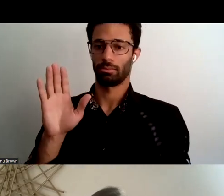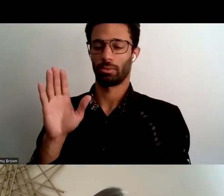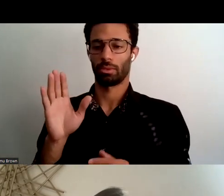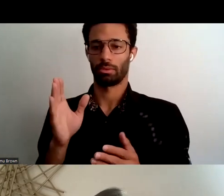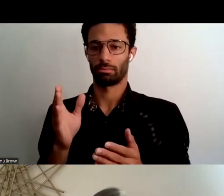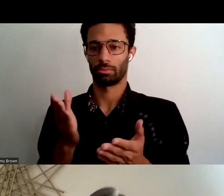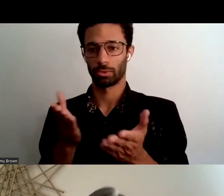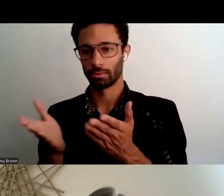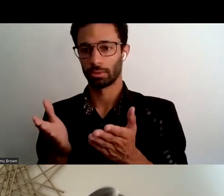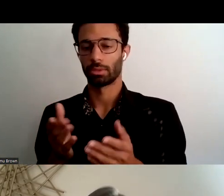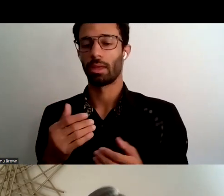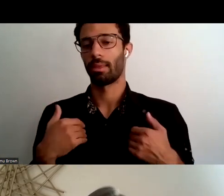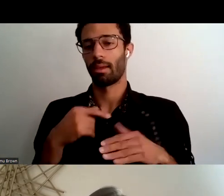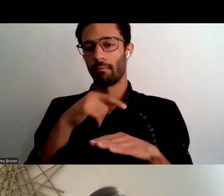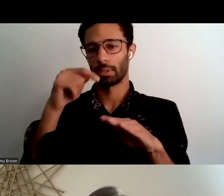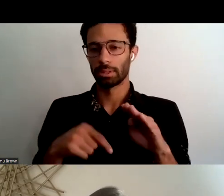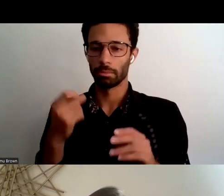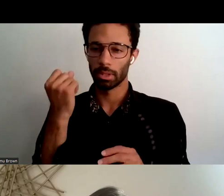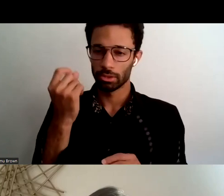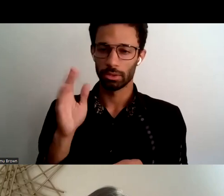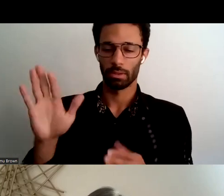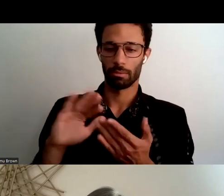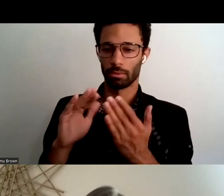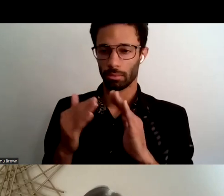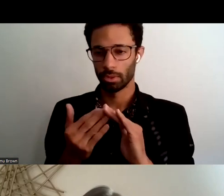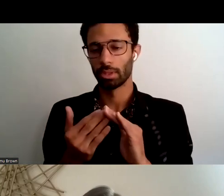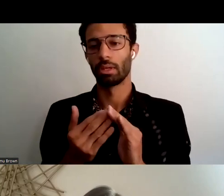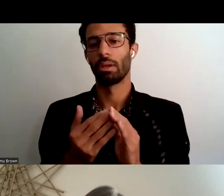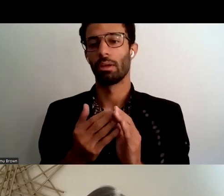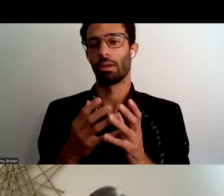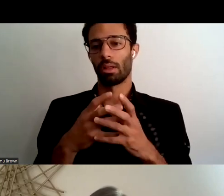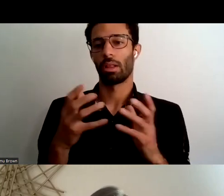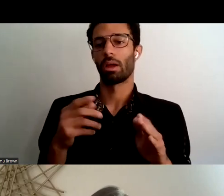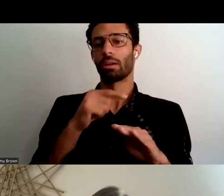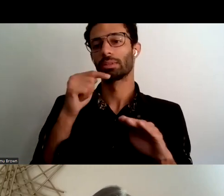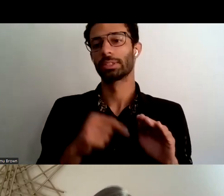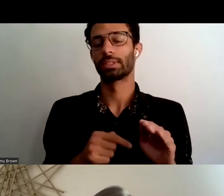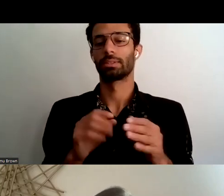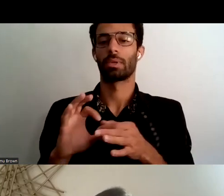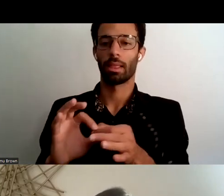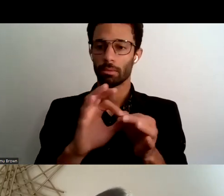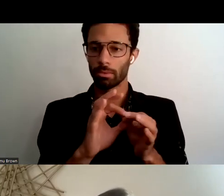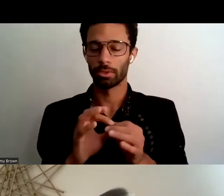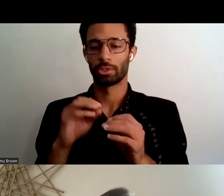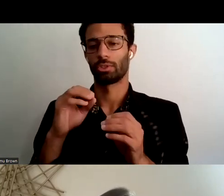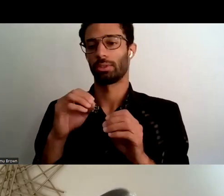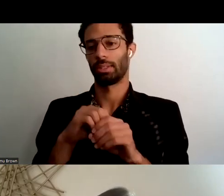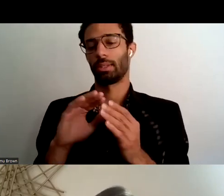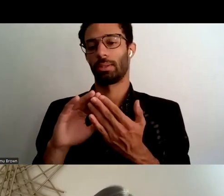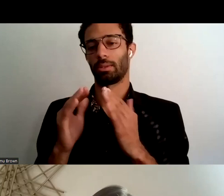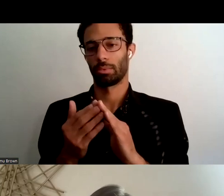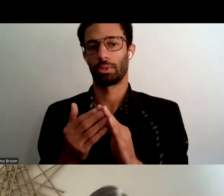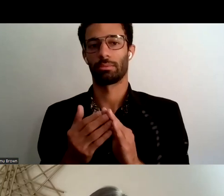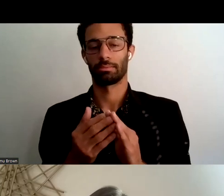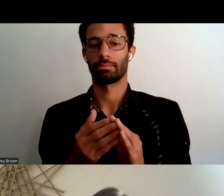connection and understanding of their communities some with really extensive collaborations and partnerships within their community and then another